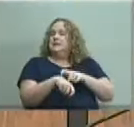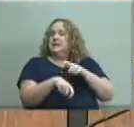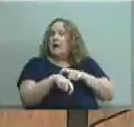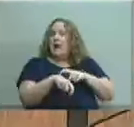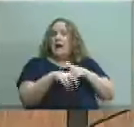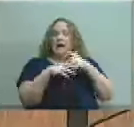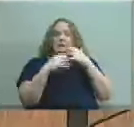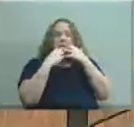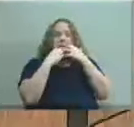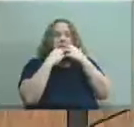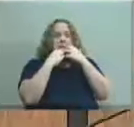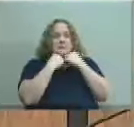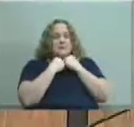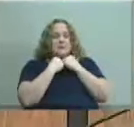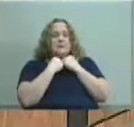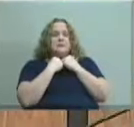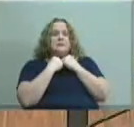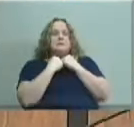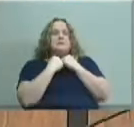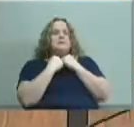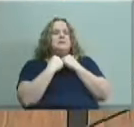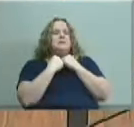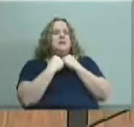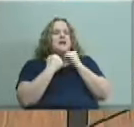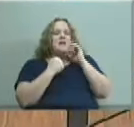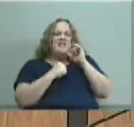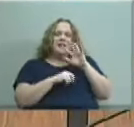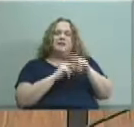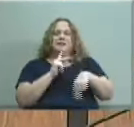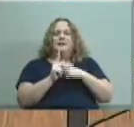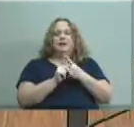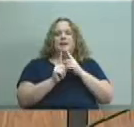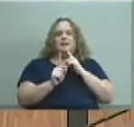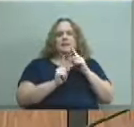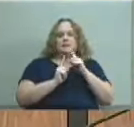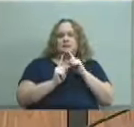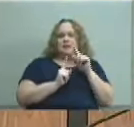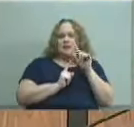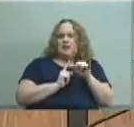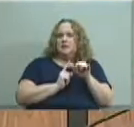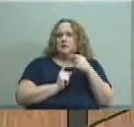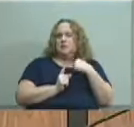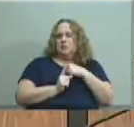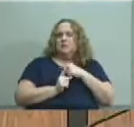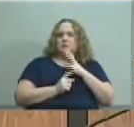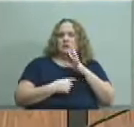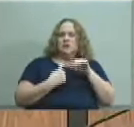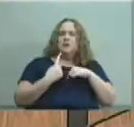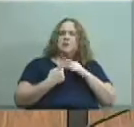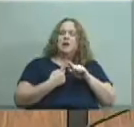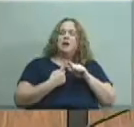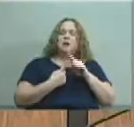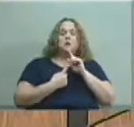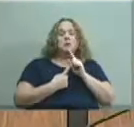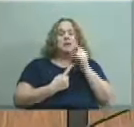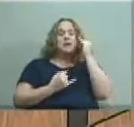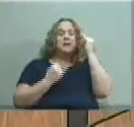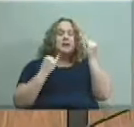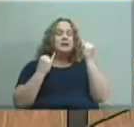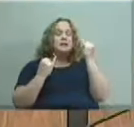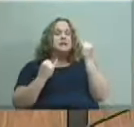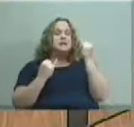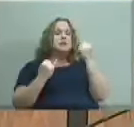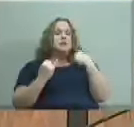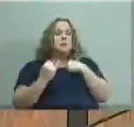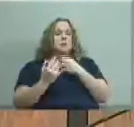and so those have been the kind of conversations that have been going on and i think the idea here is for the board to say